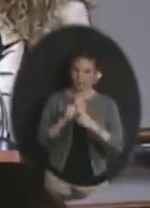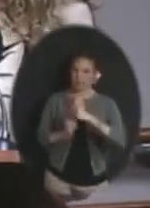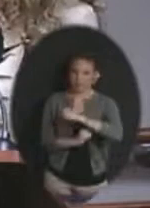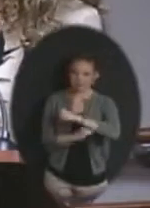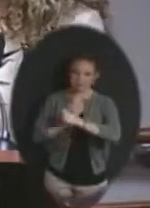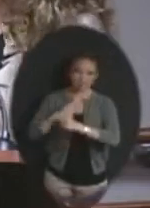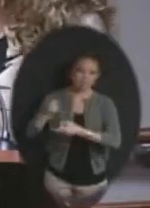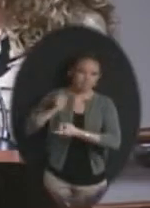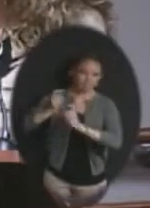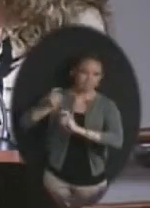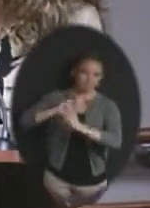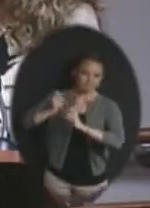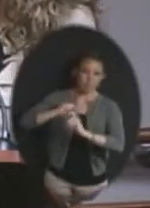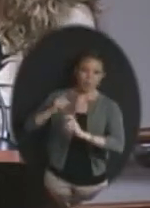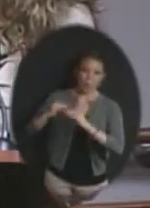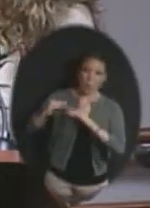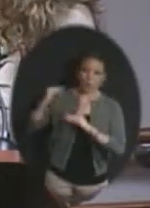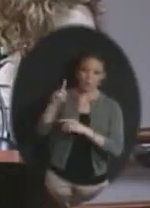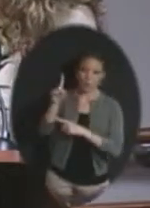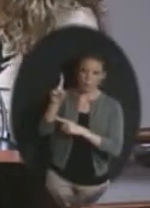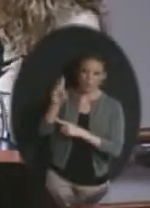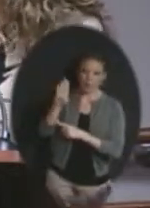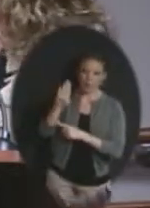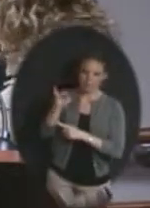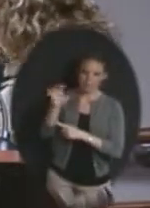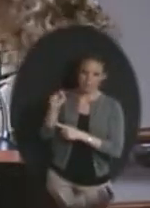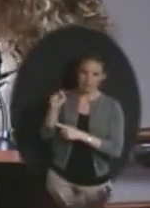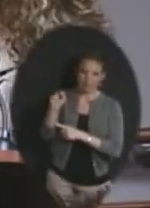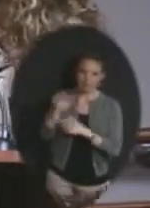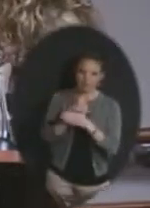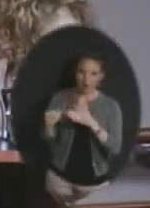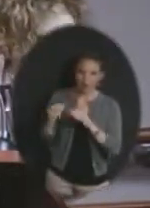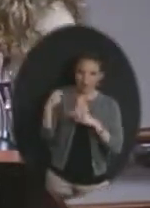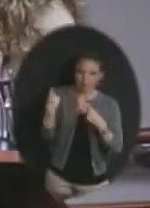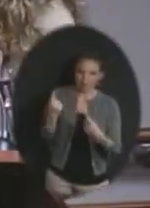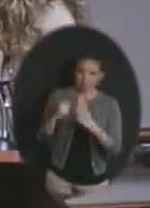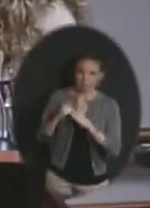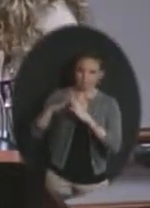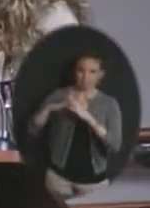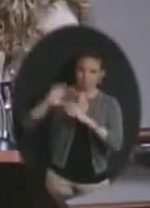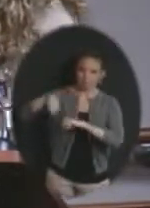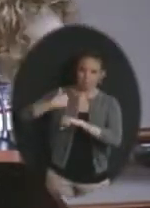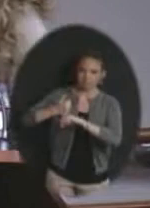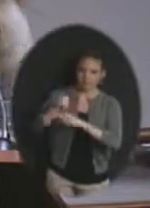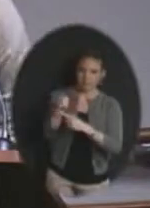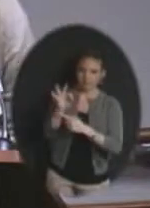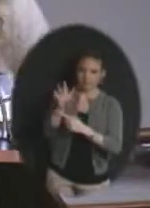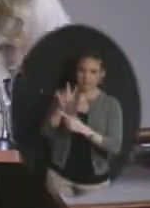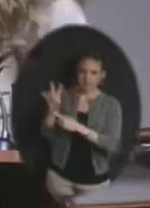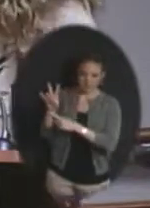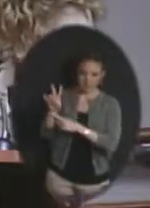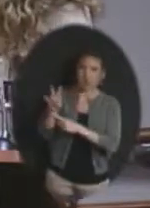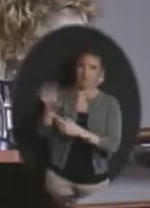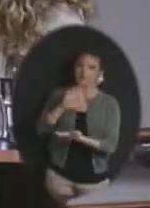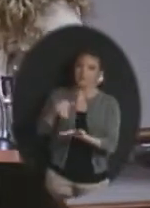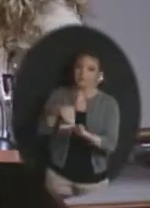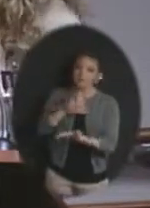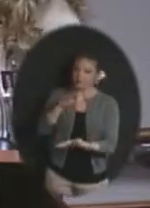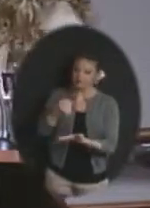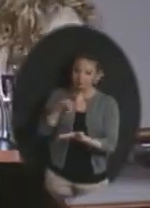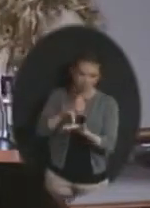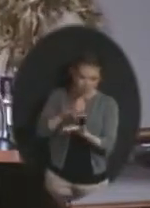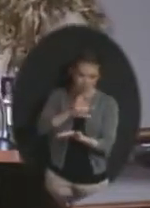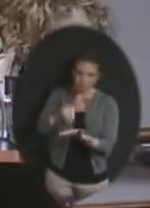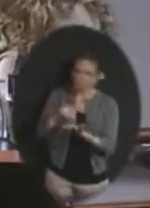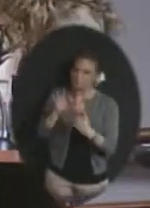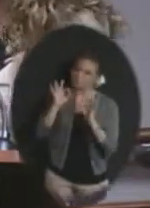donated more than $1 million to the foundation since it was founded in 1997. The Medical Center has been a great support to the foundation and